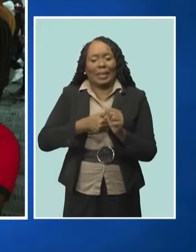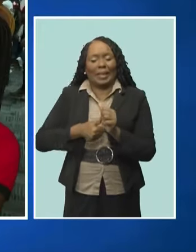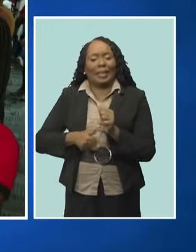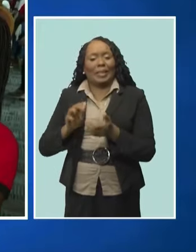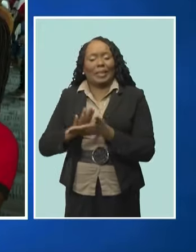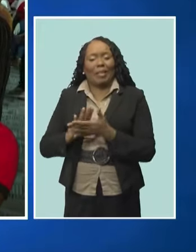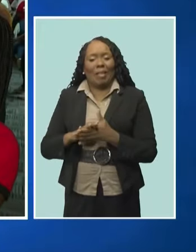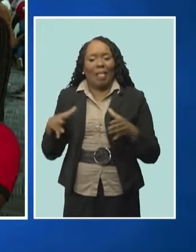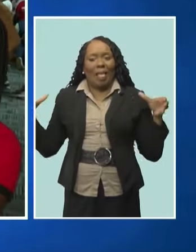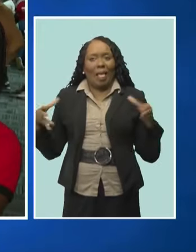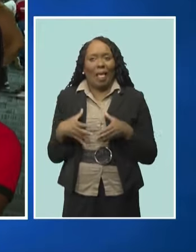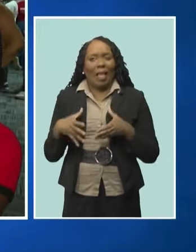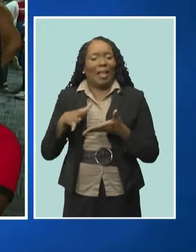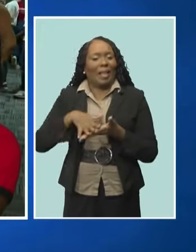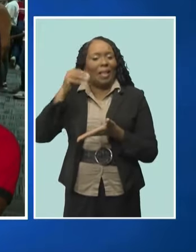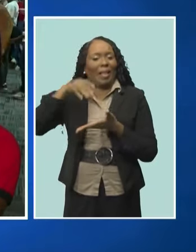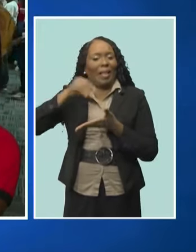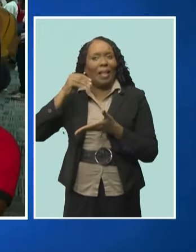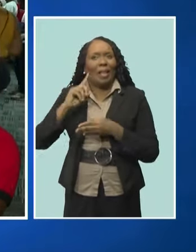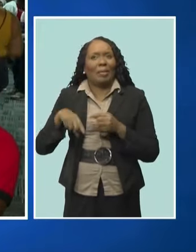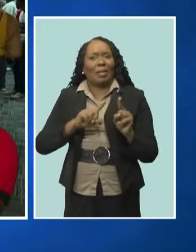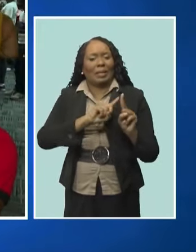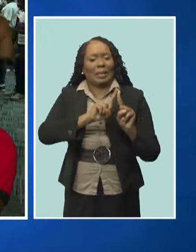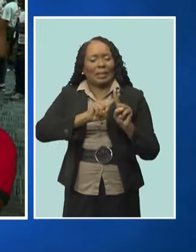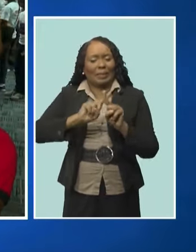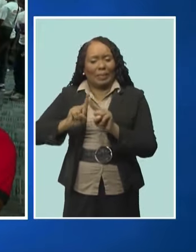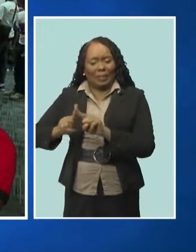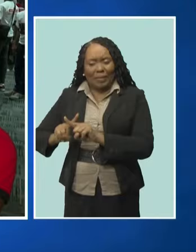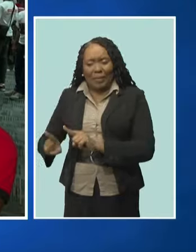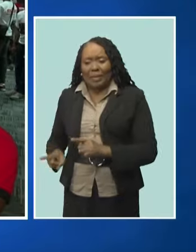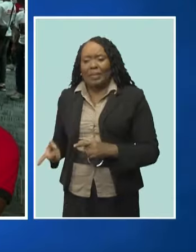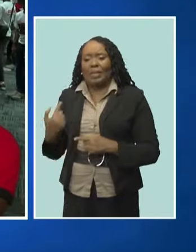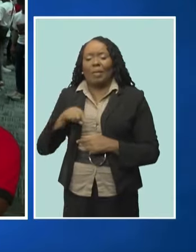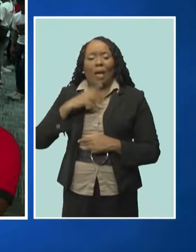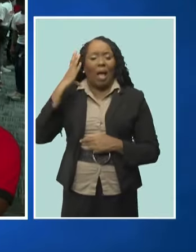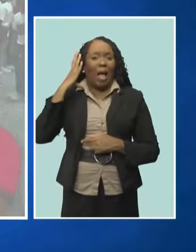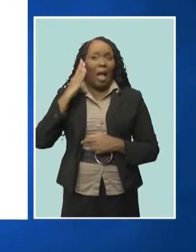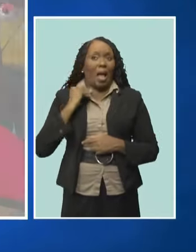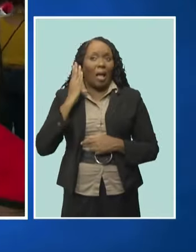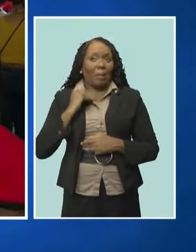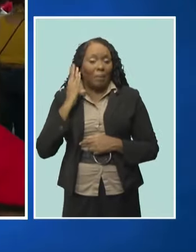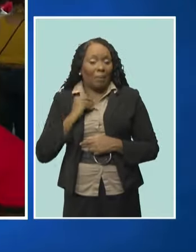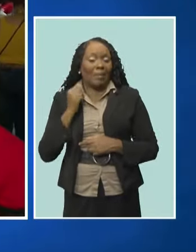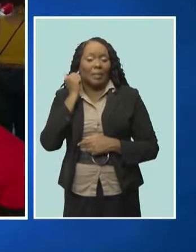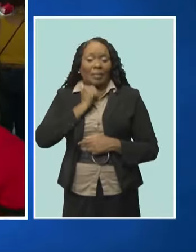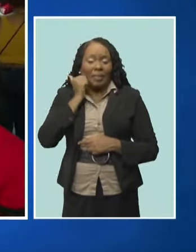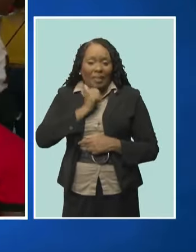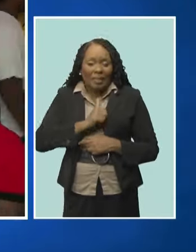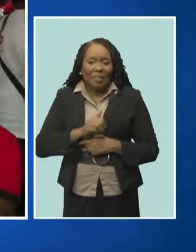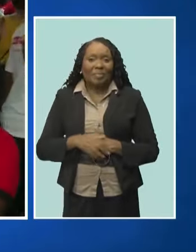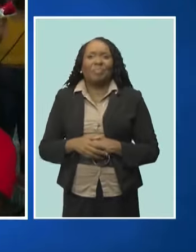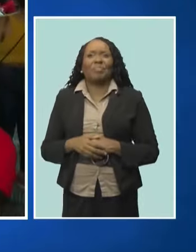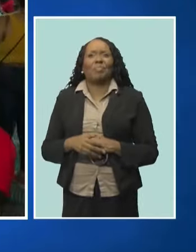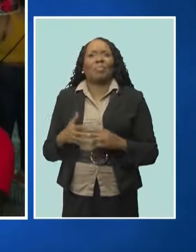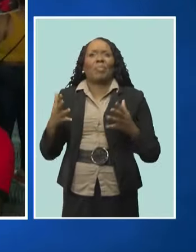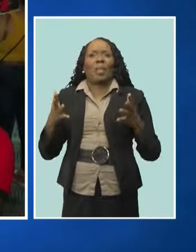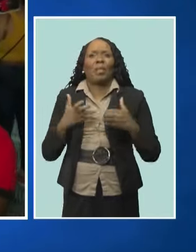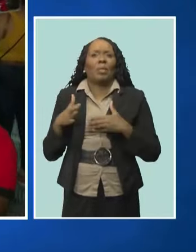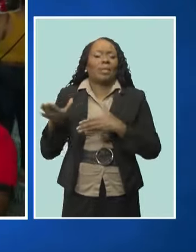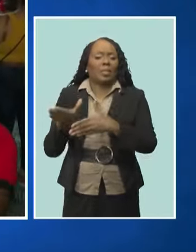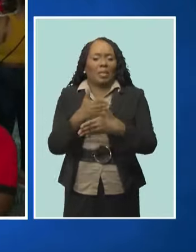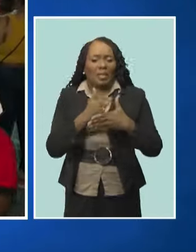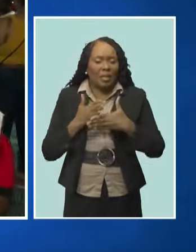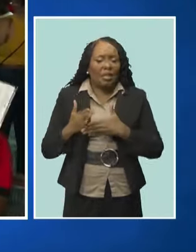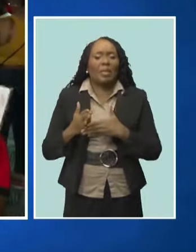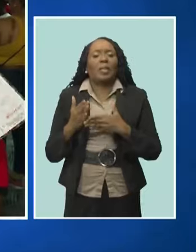to learn about different stuff that we will go through on a daily basis. The group pledged to share the messages with